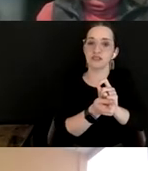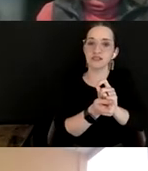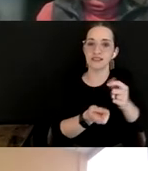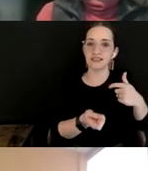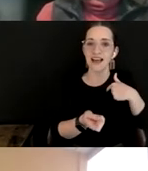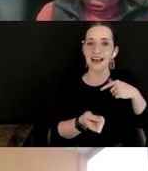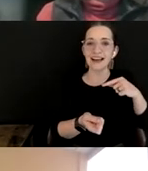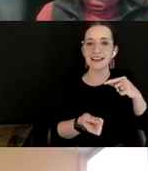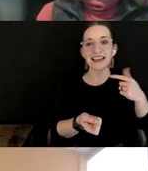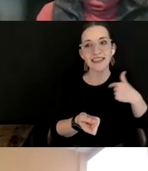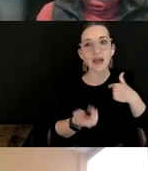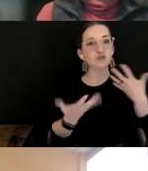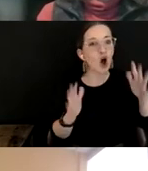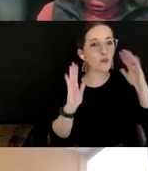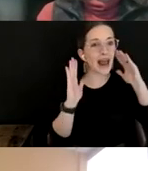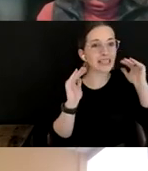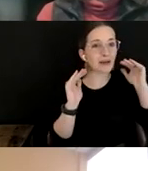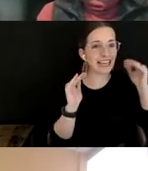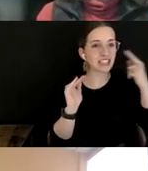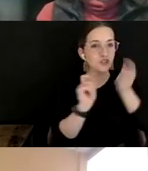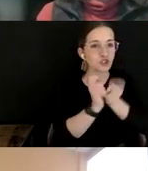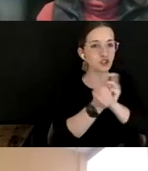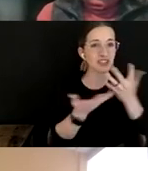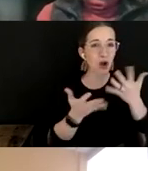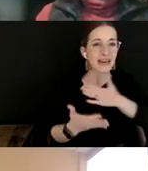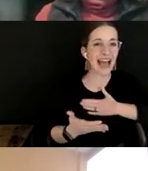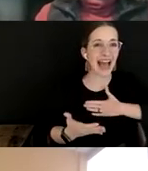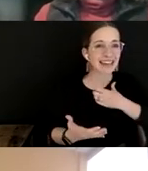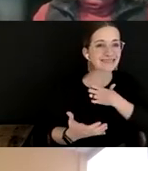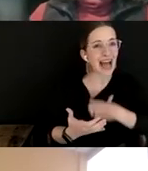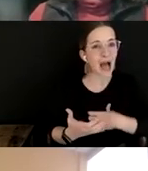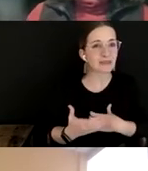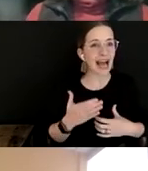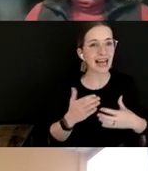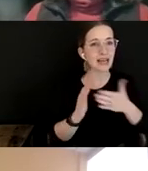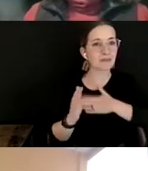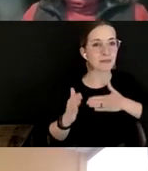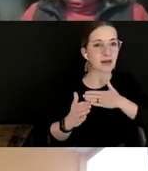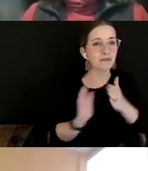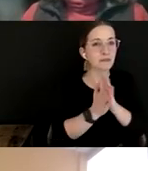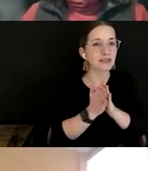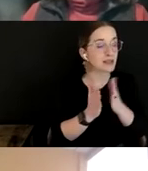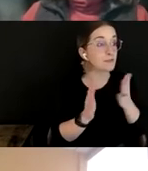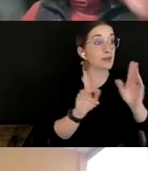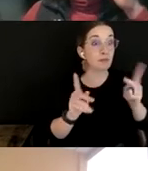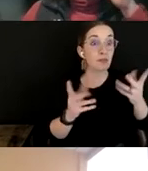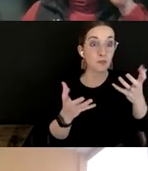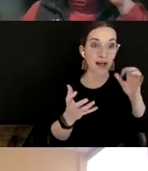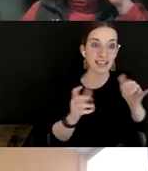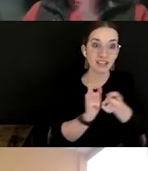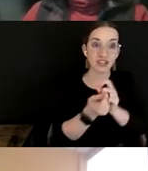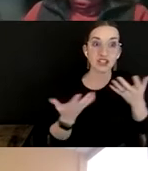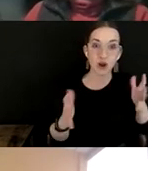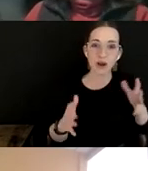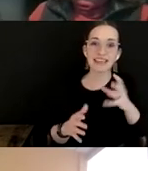was an expectation for change. There was an appetite for change that was kind of coming already with the festival. And the pandemic provided a context for